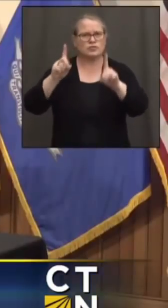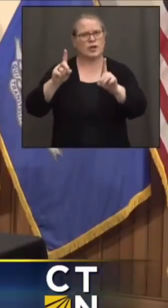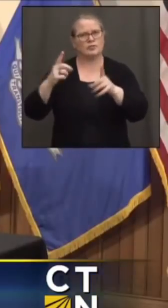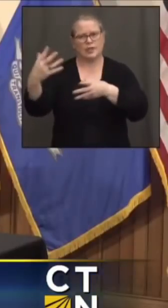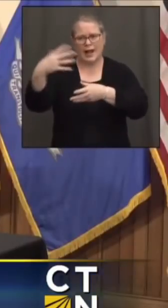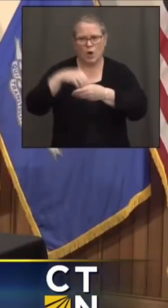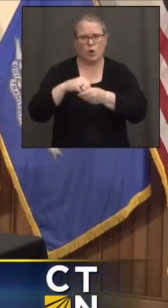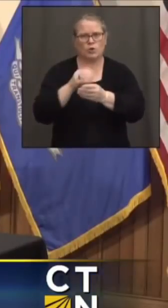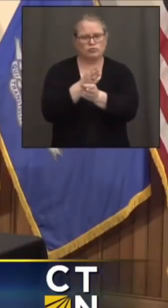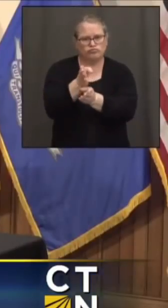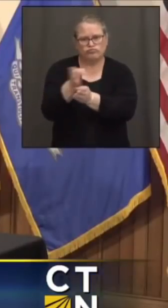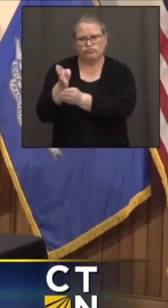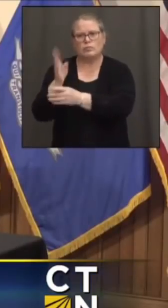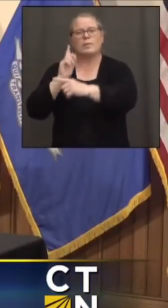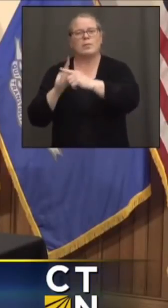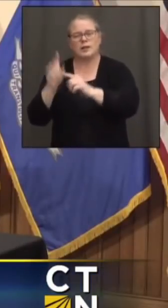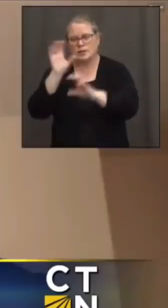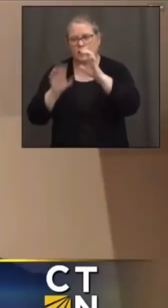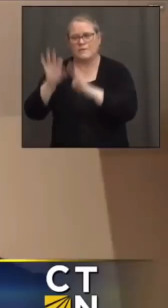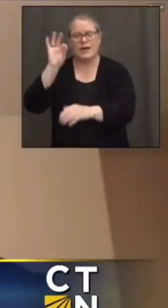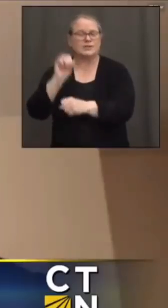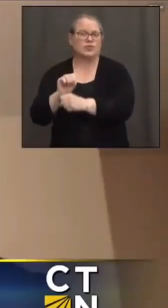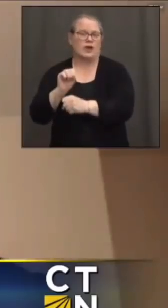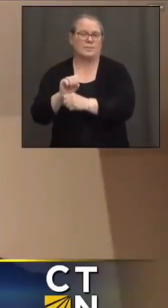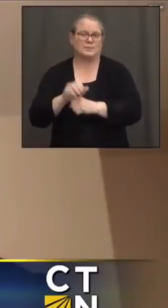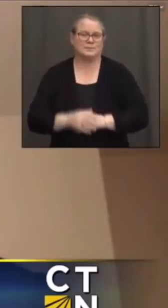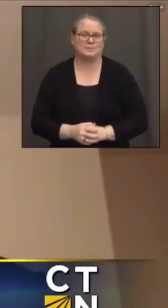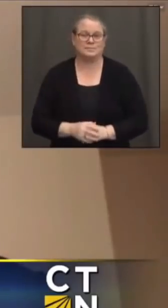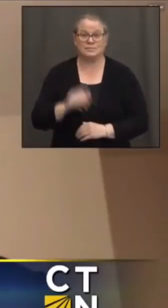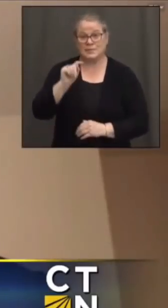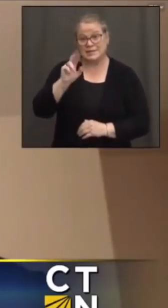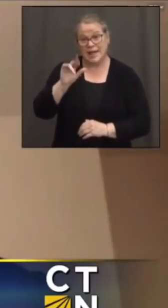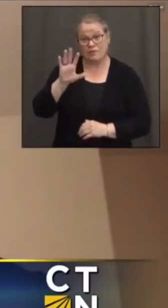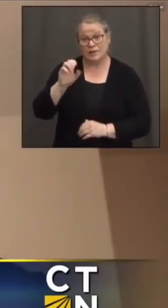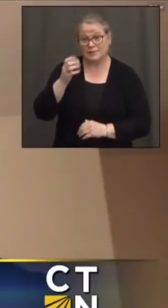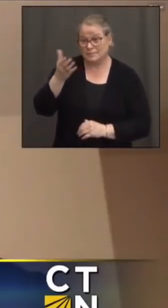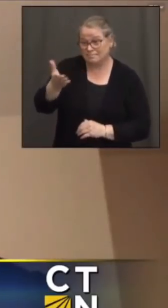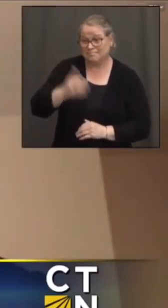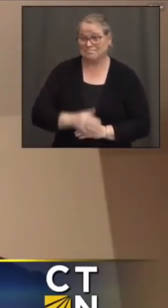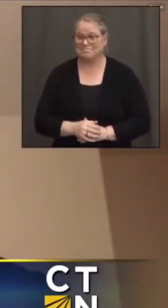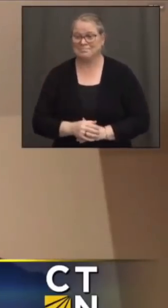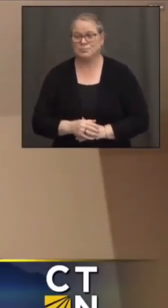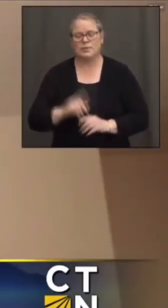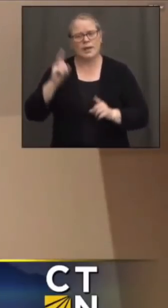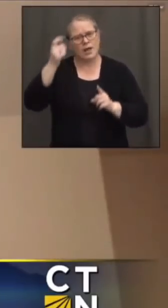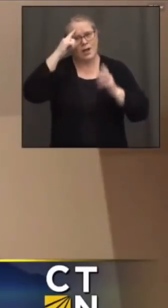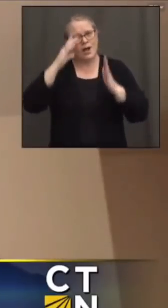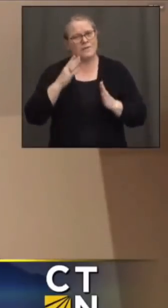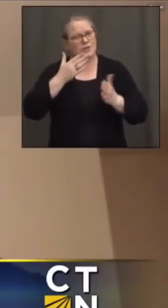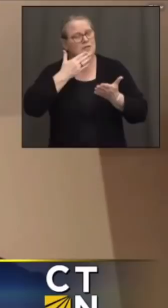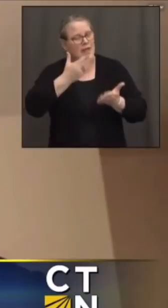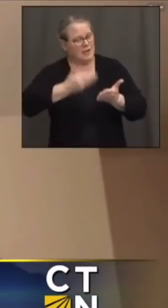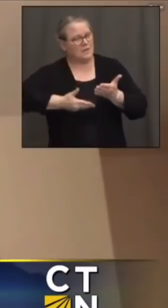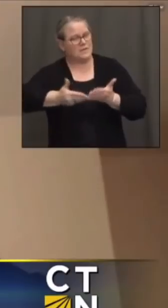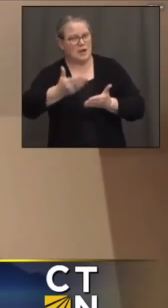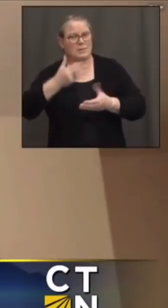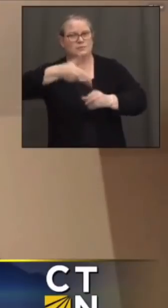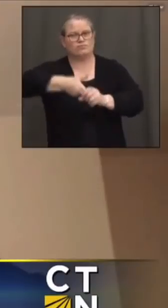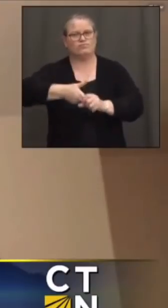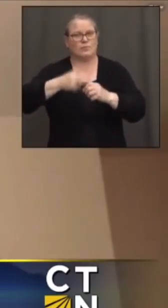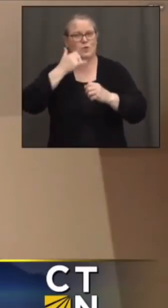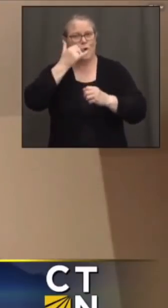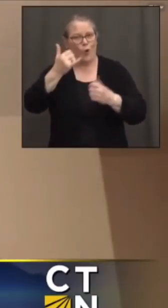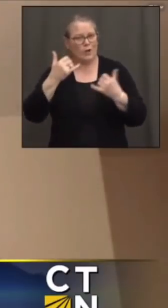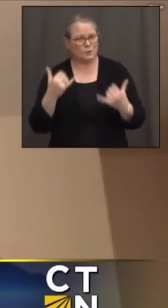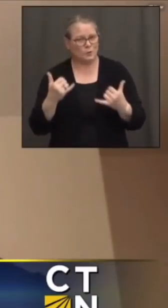Thank you, Governor, for having me today on the call. It's a real honor. And thank you again for your leadership through the pandemic. I mean, the